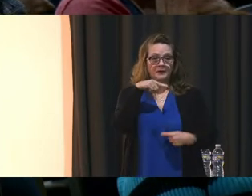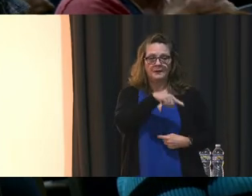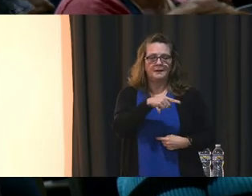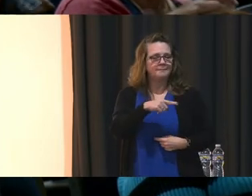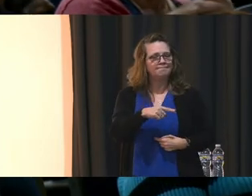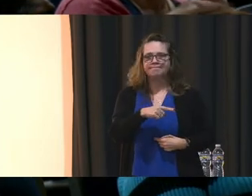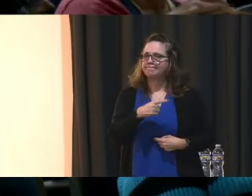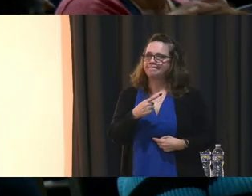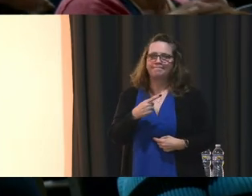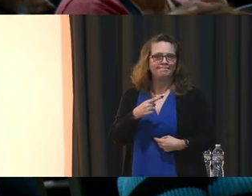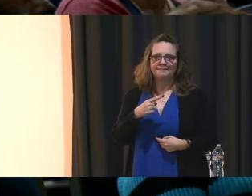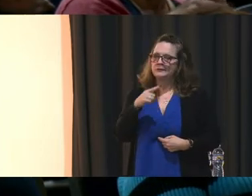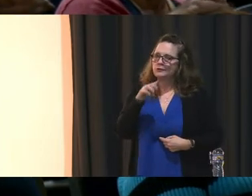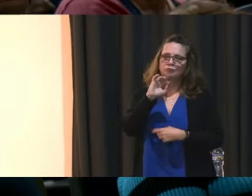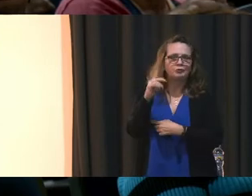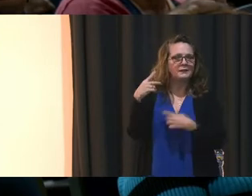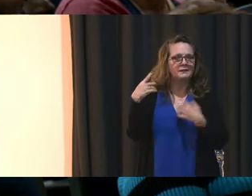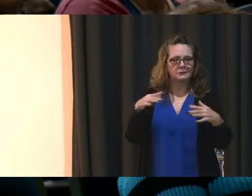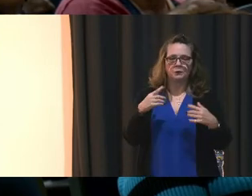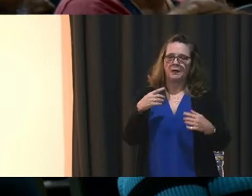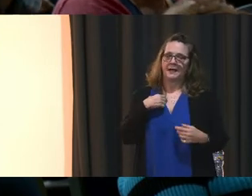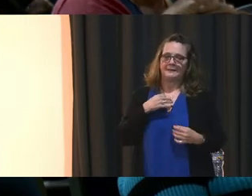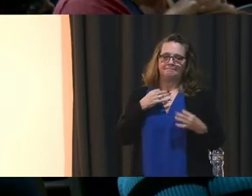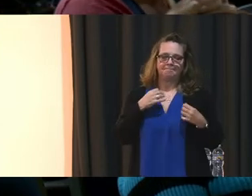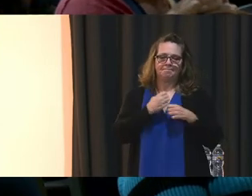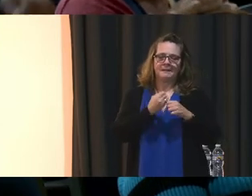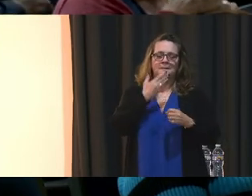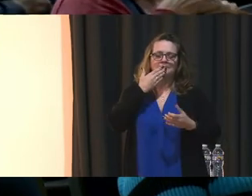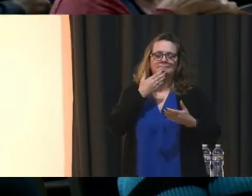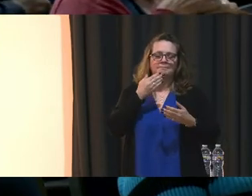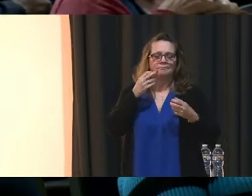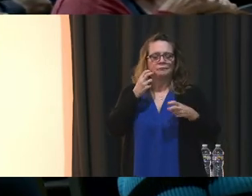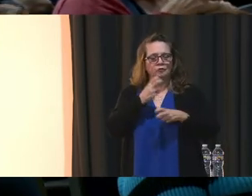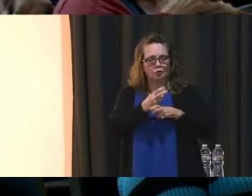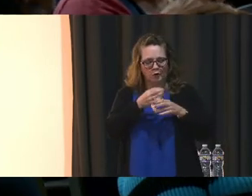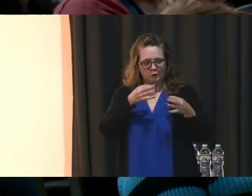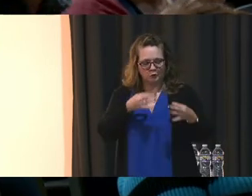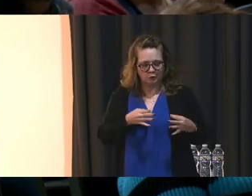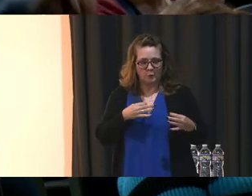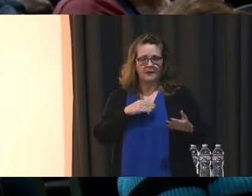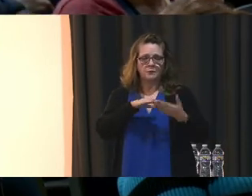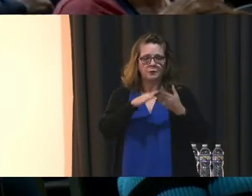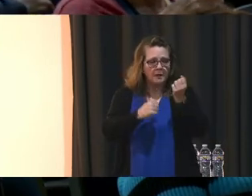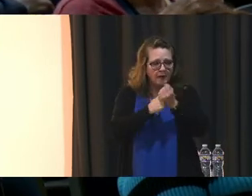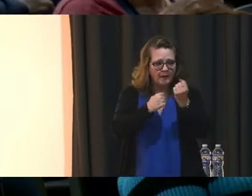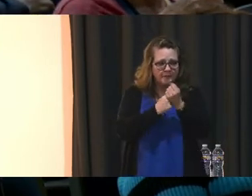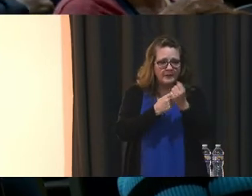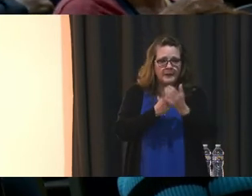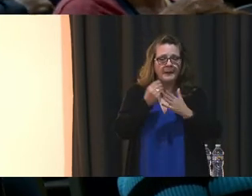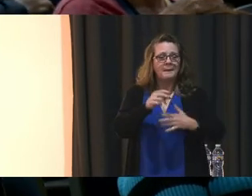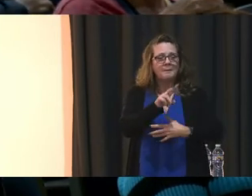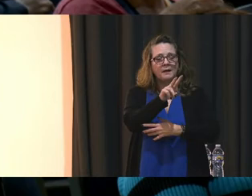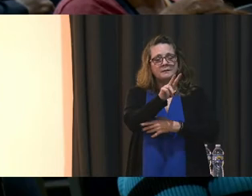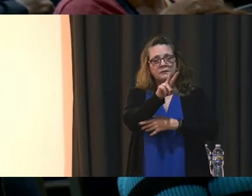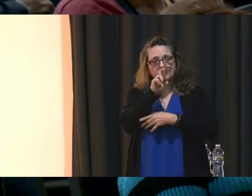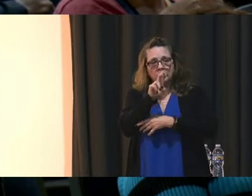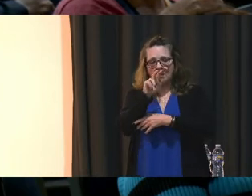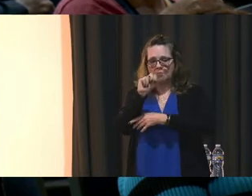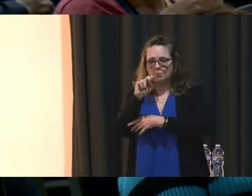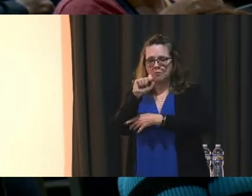and I had to make a difficult choice. I'm a community advocate. I brought 200 Narcan kids here